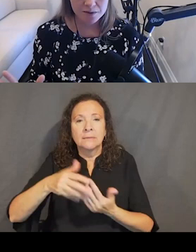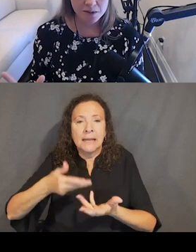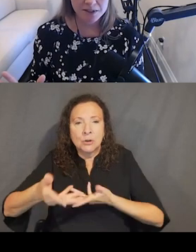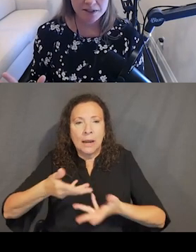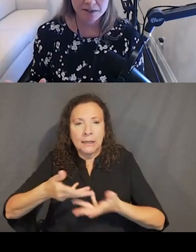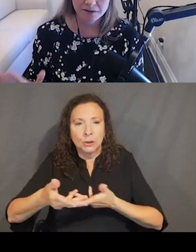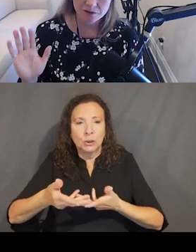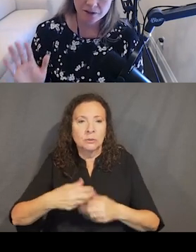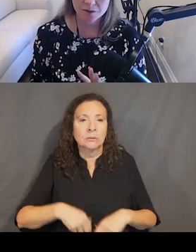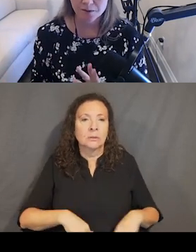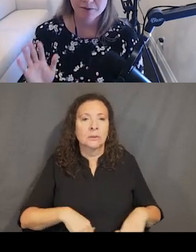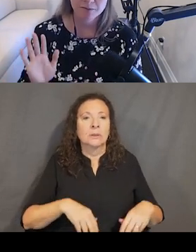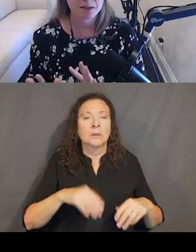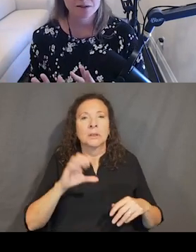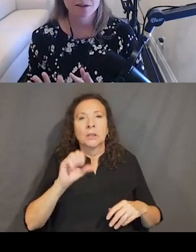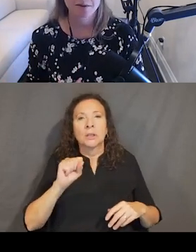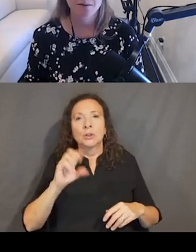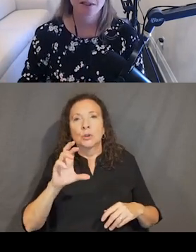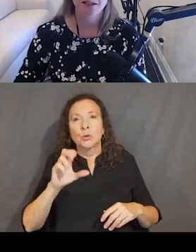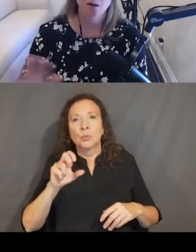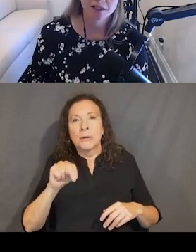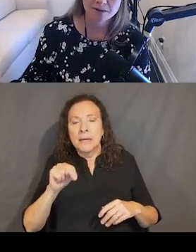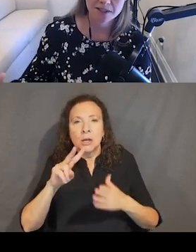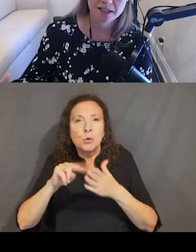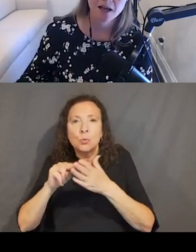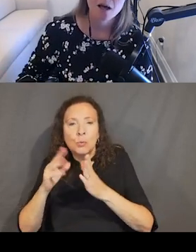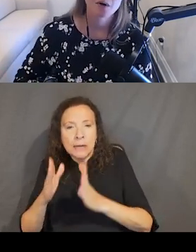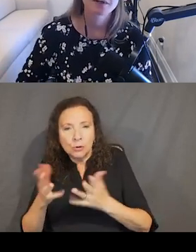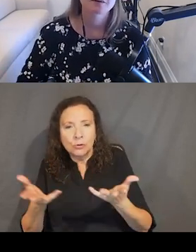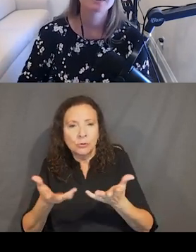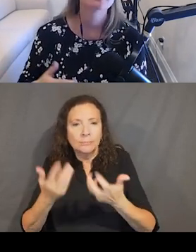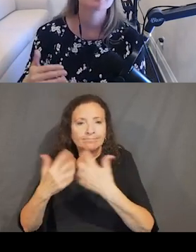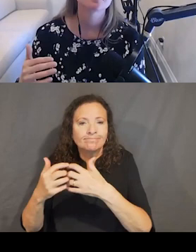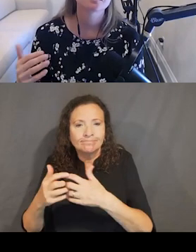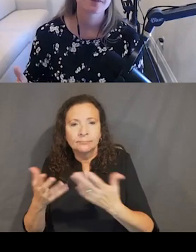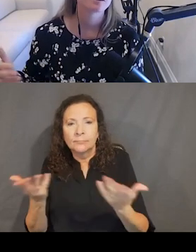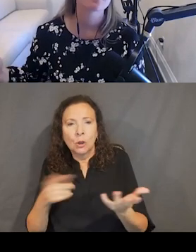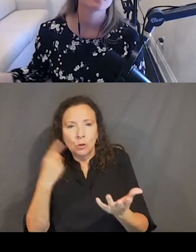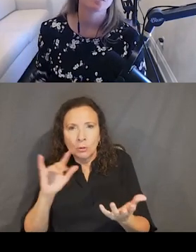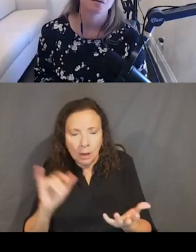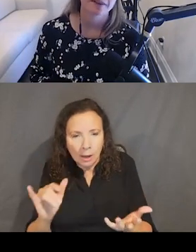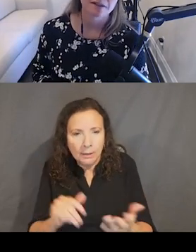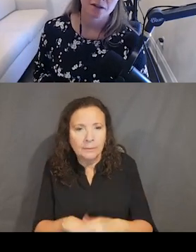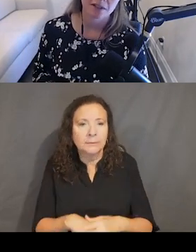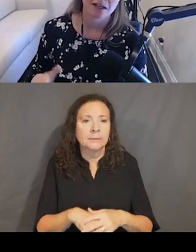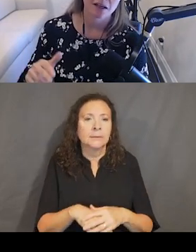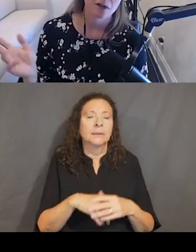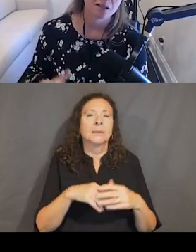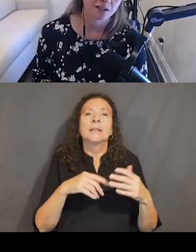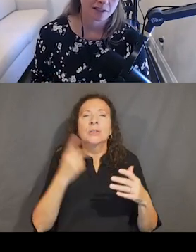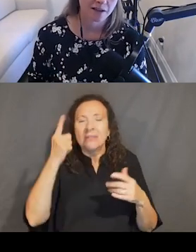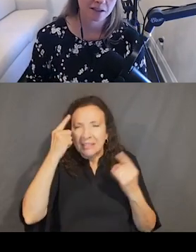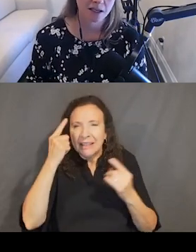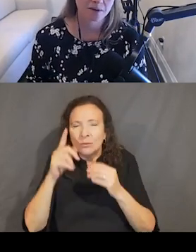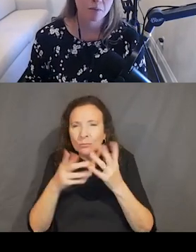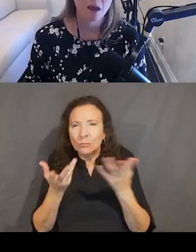we can't be too prescriptive. Different screen readers work with different browsers. We can't be, like, totally explicit. But we need to think through what that's going to be like. And we're